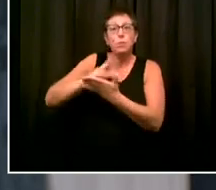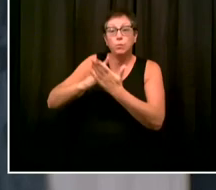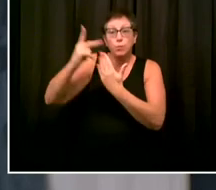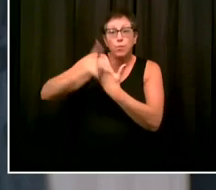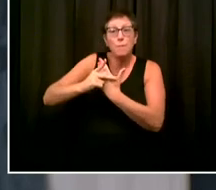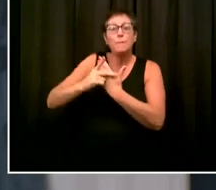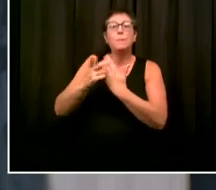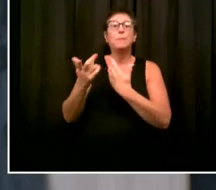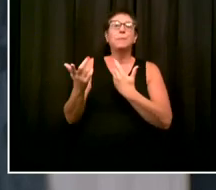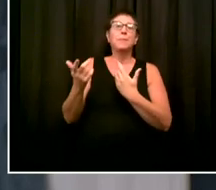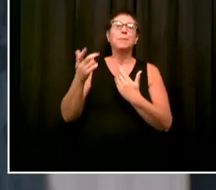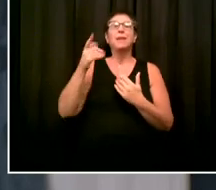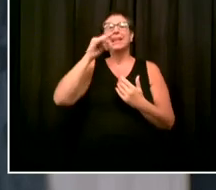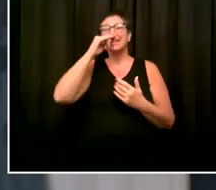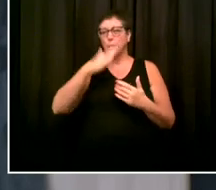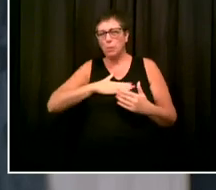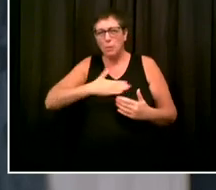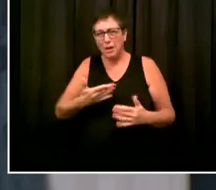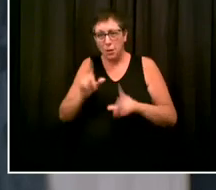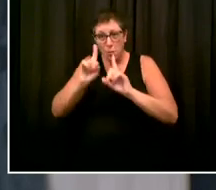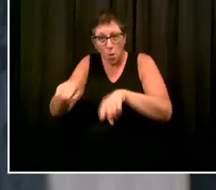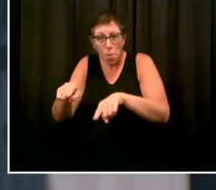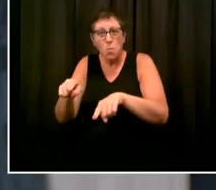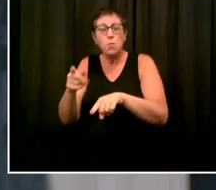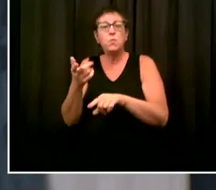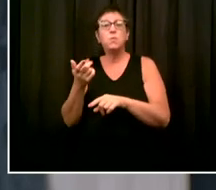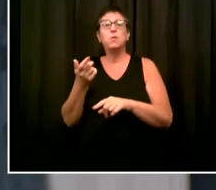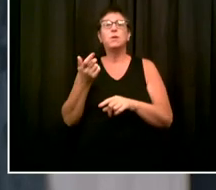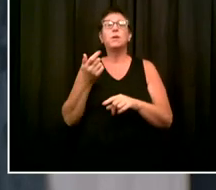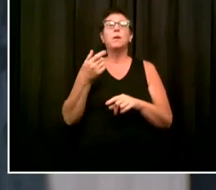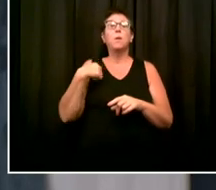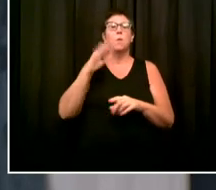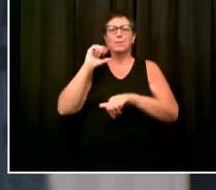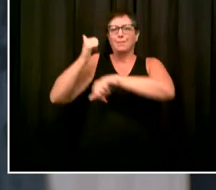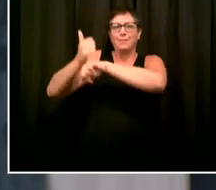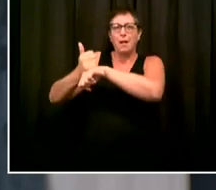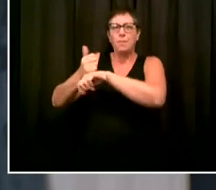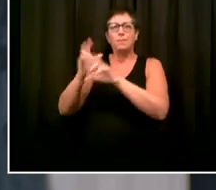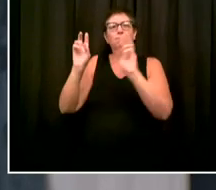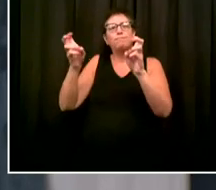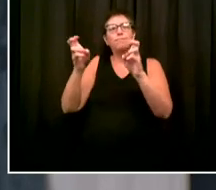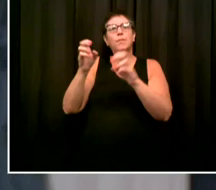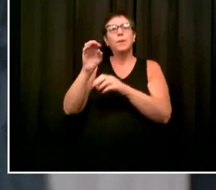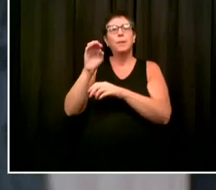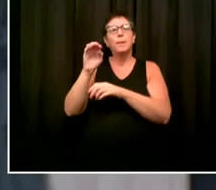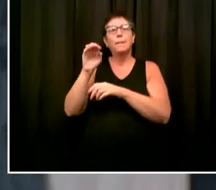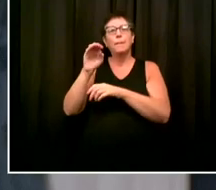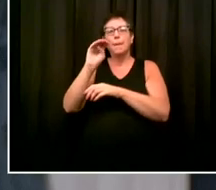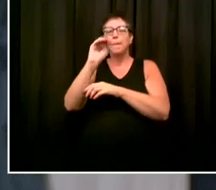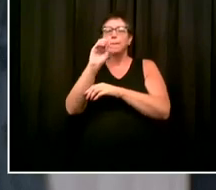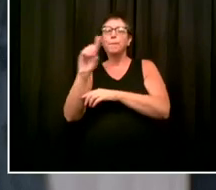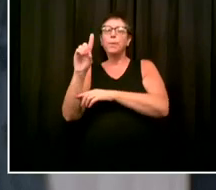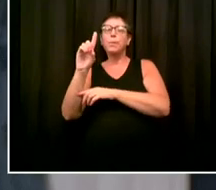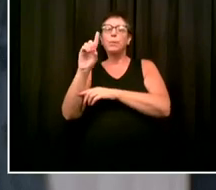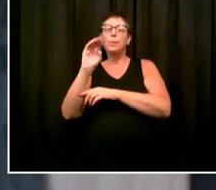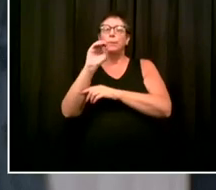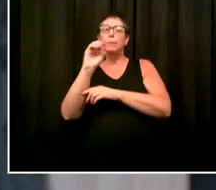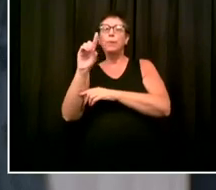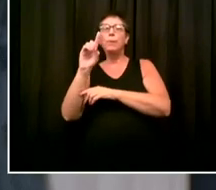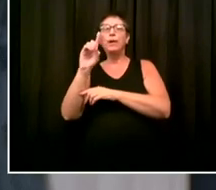The First Lady and I have both visited classrooms where children are able to describe in very concrete terms how they're feeling today.